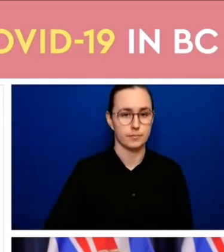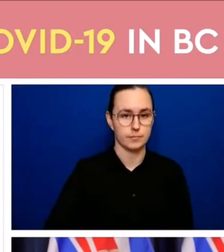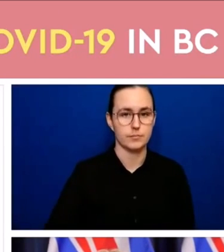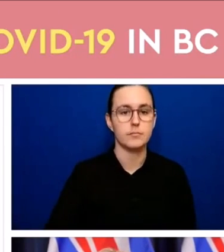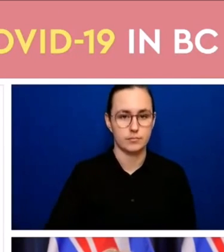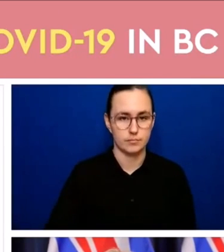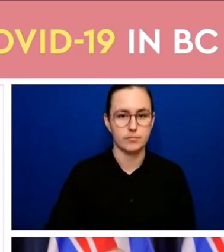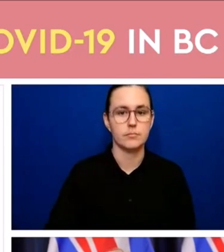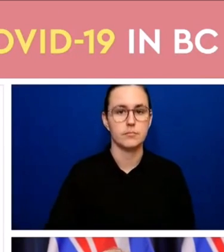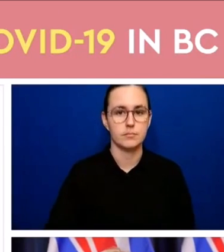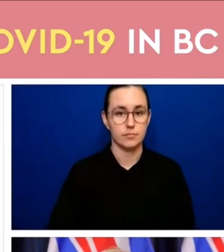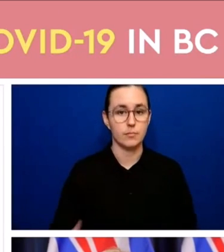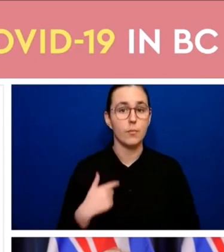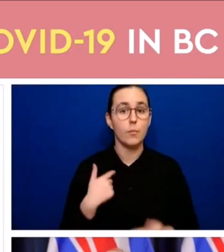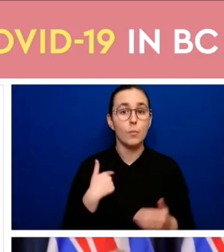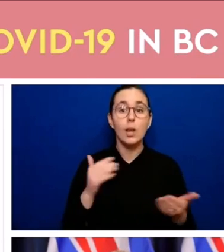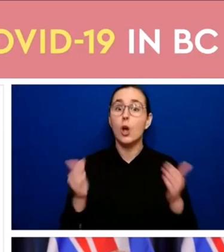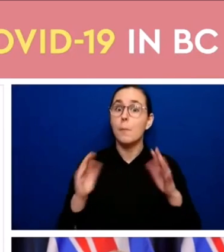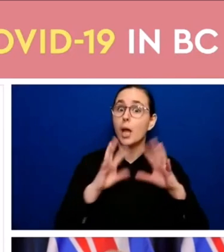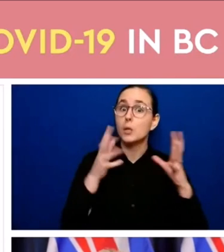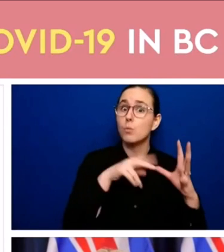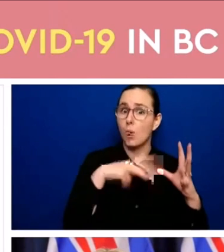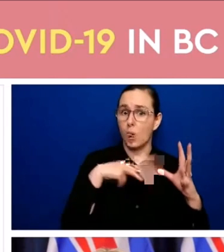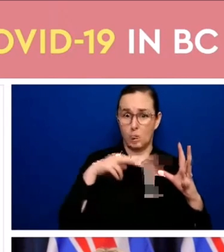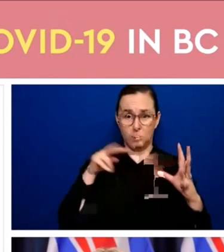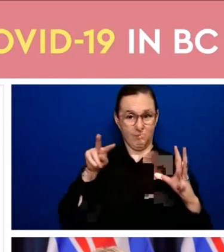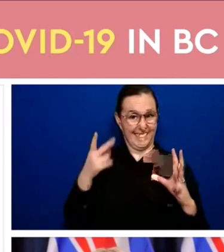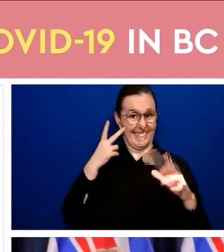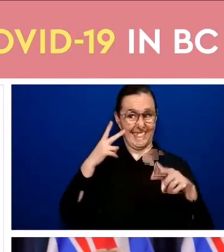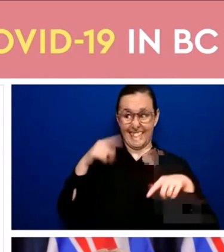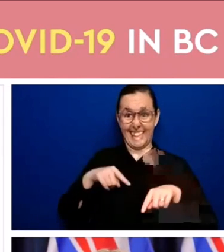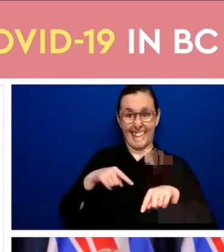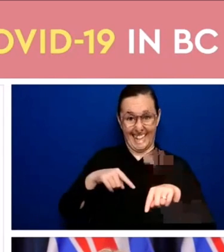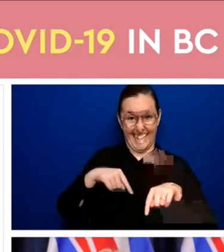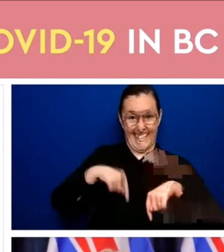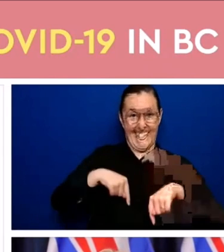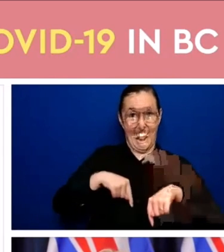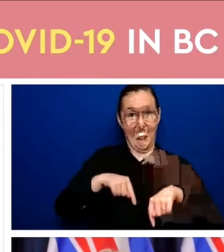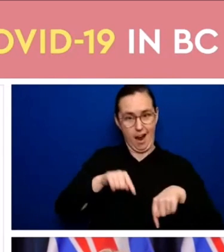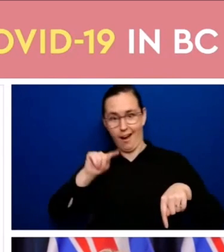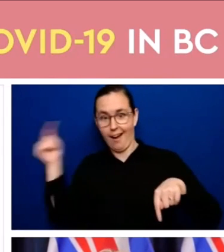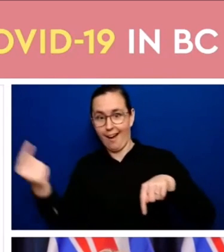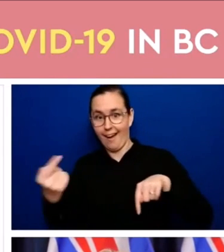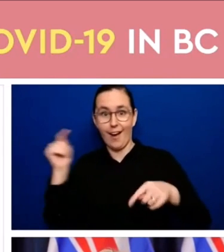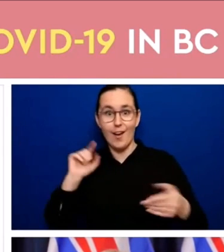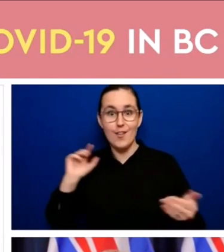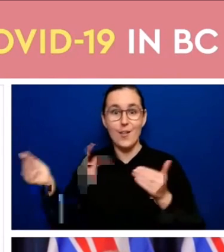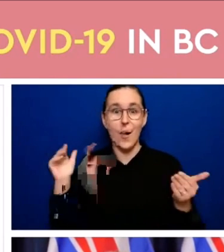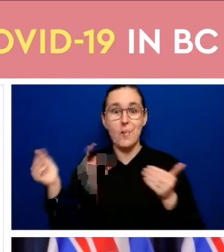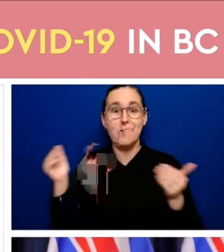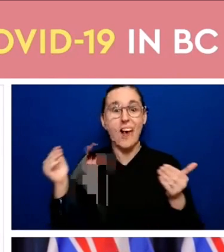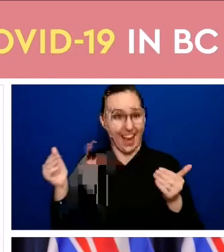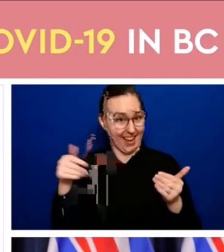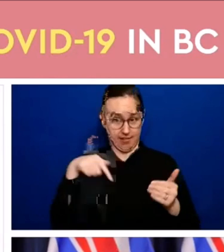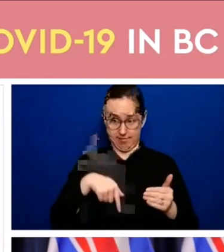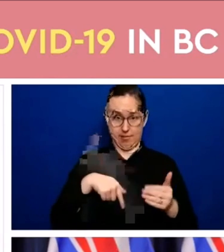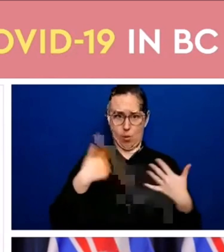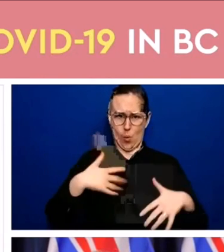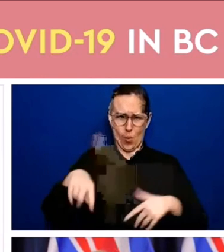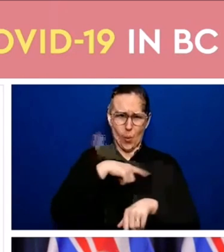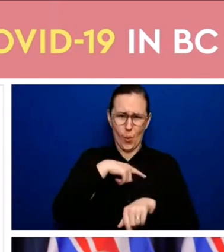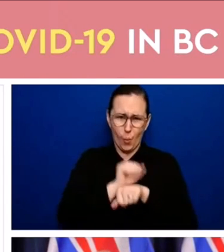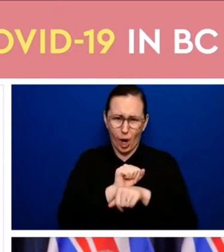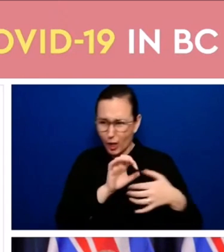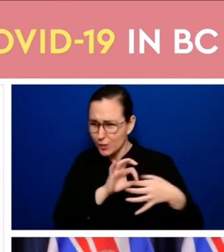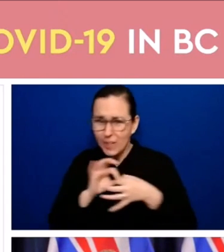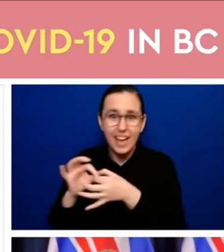see as well that we've been managed by the work that people have done collectively if we go to